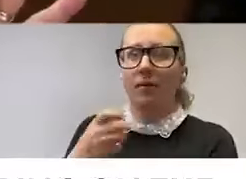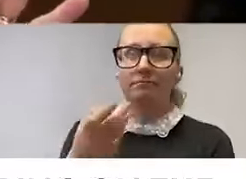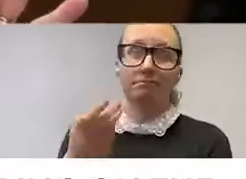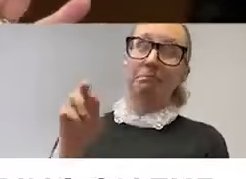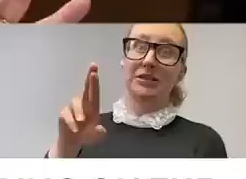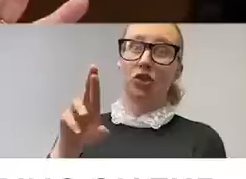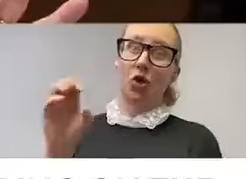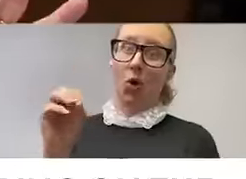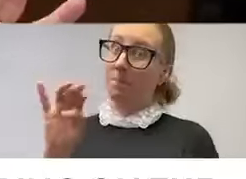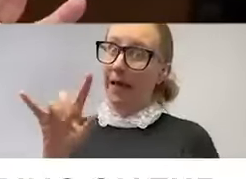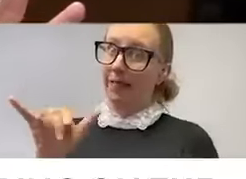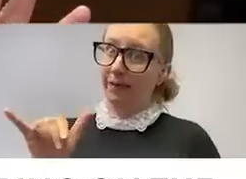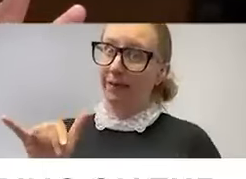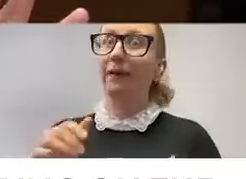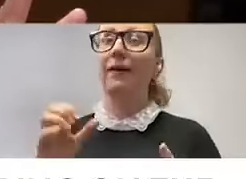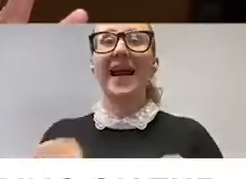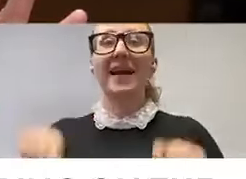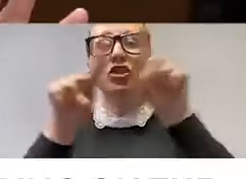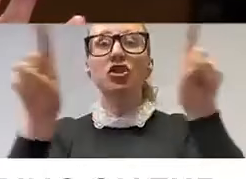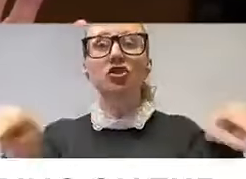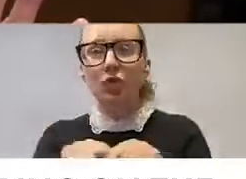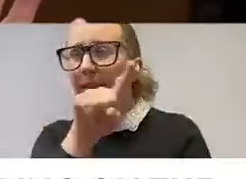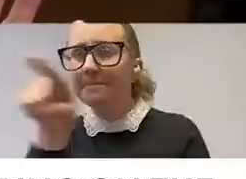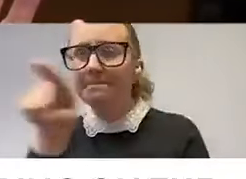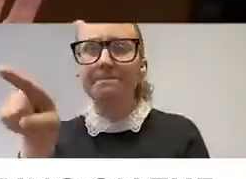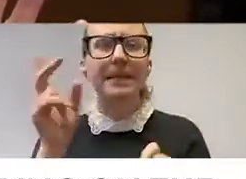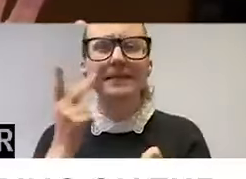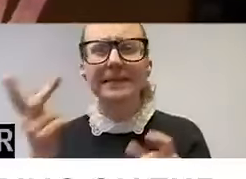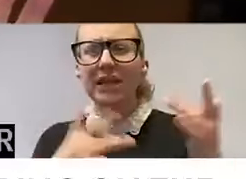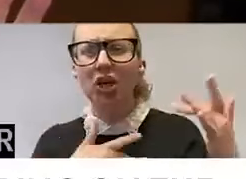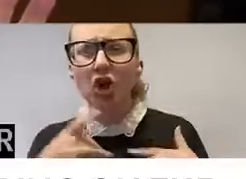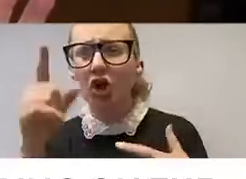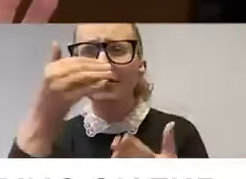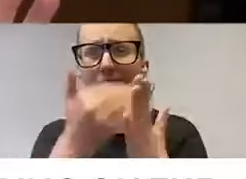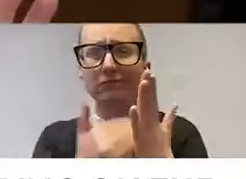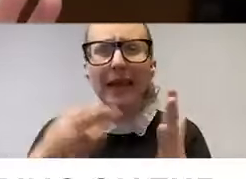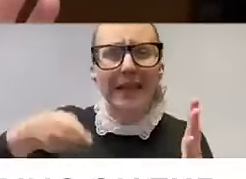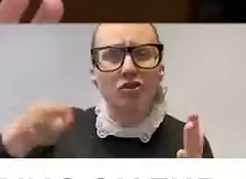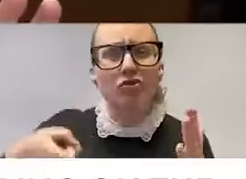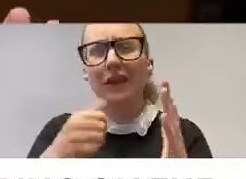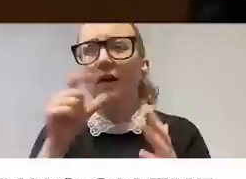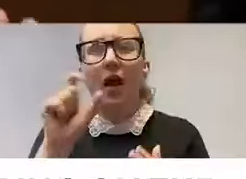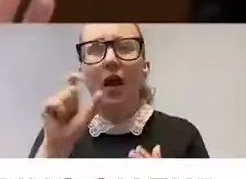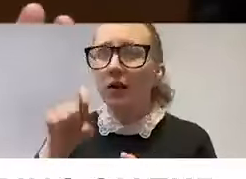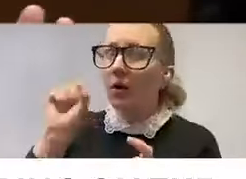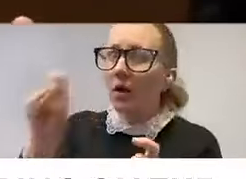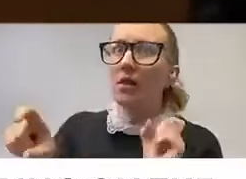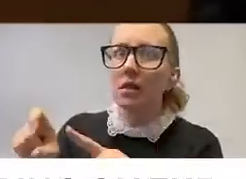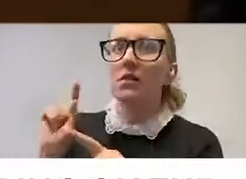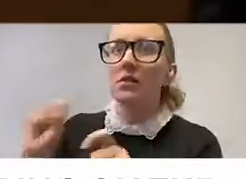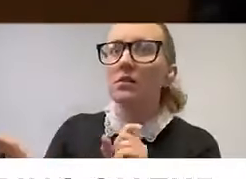they're able to have the screen in front of them, see what my concerns are, when I called before, not to have to ask me name, address, and social security number,